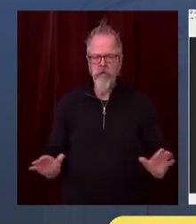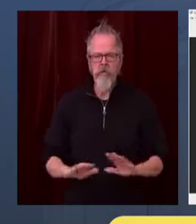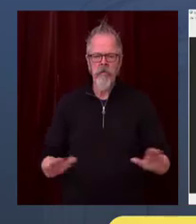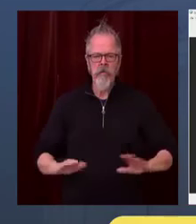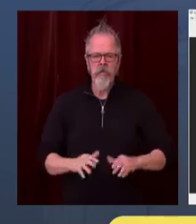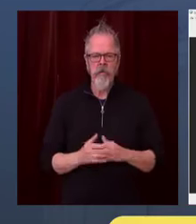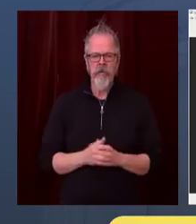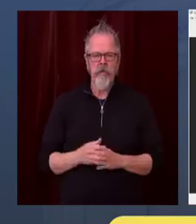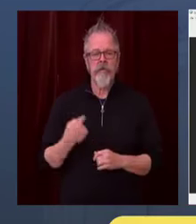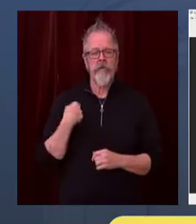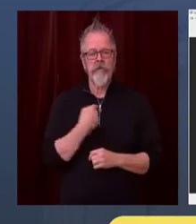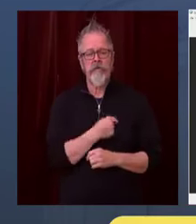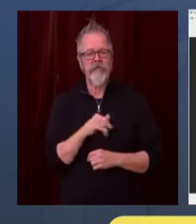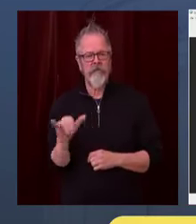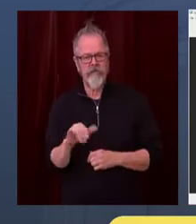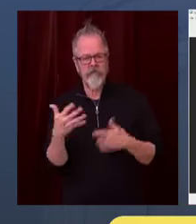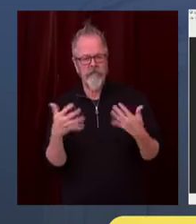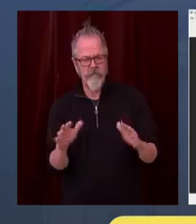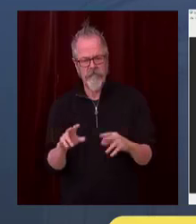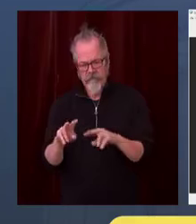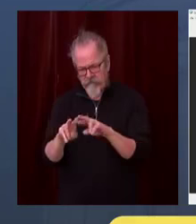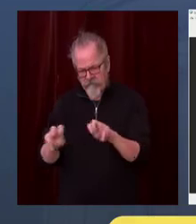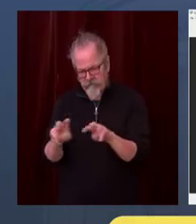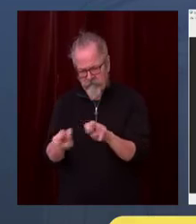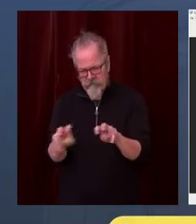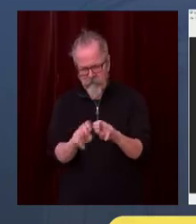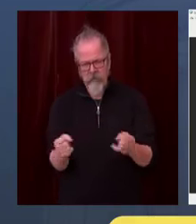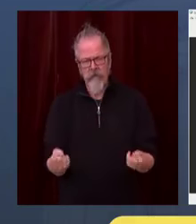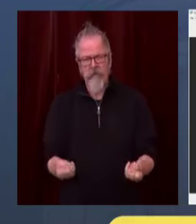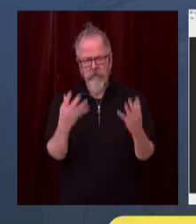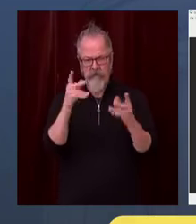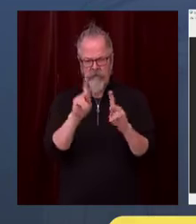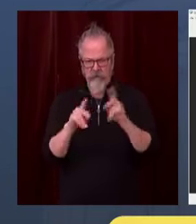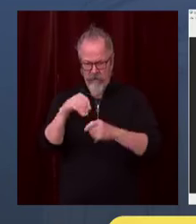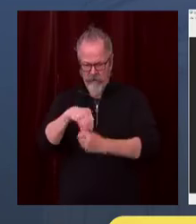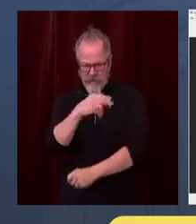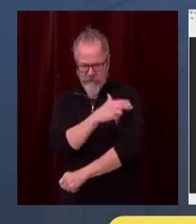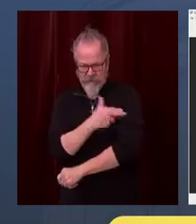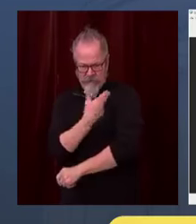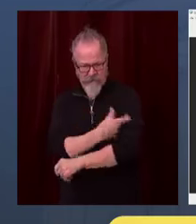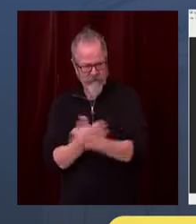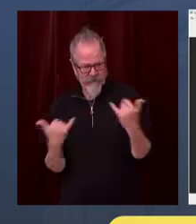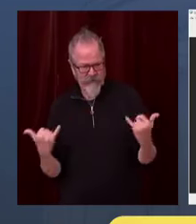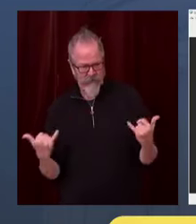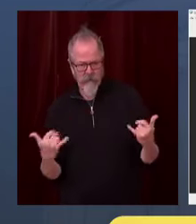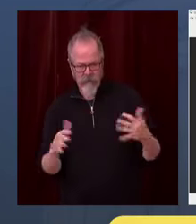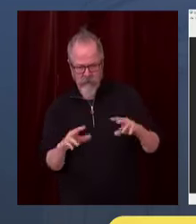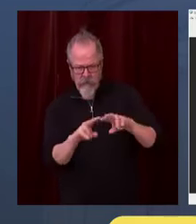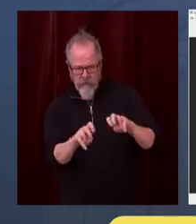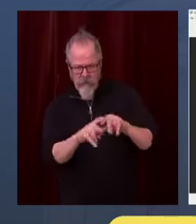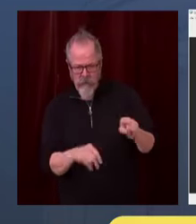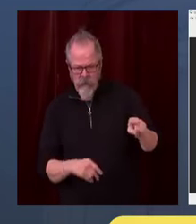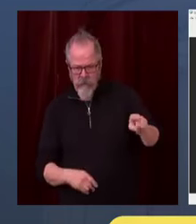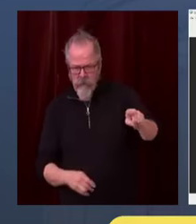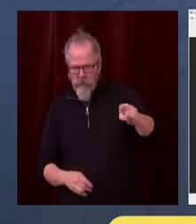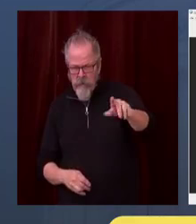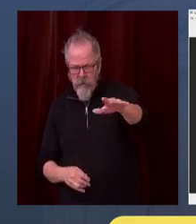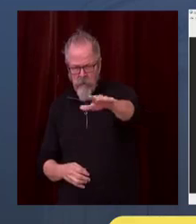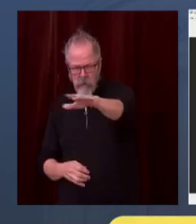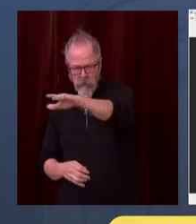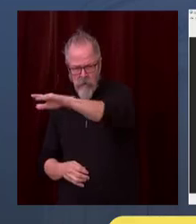40 percent from 401 on November 6th to 566 on November